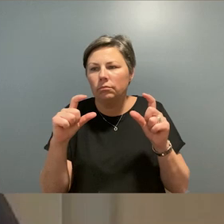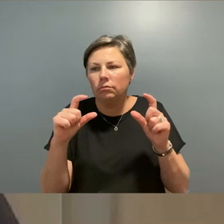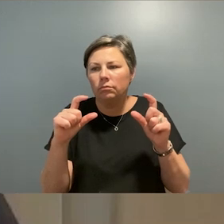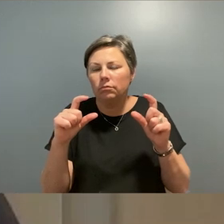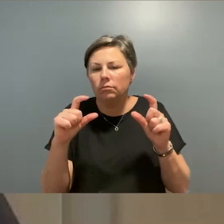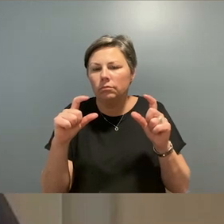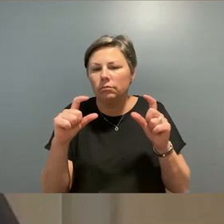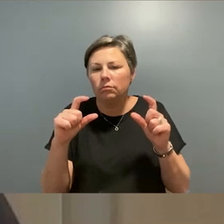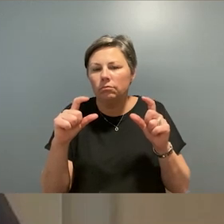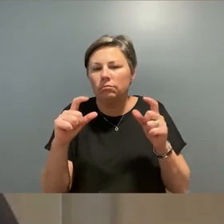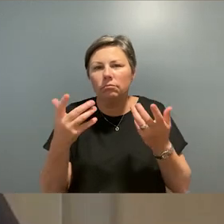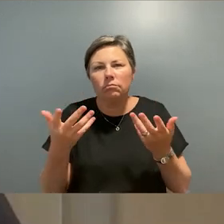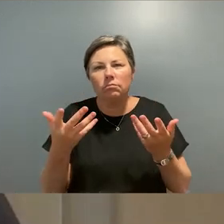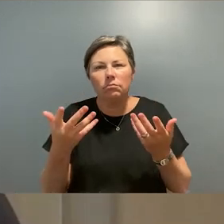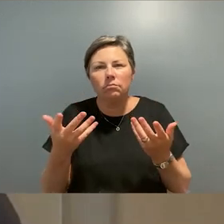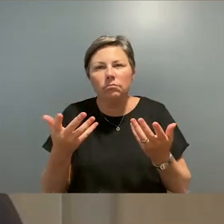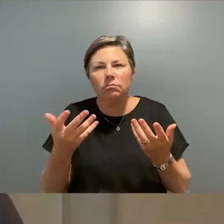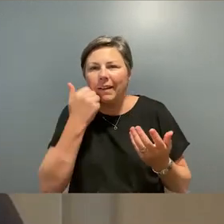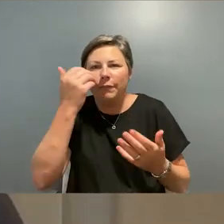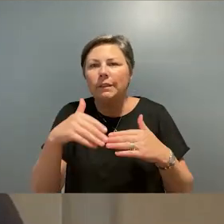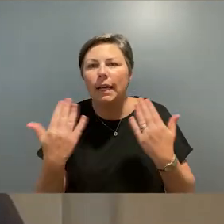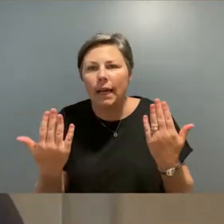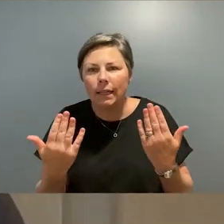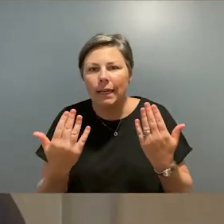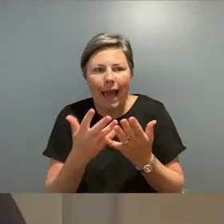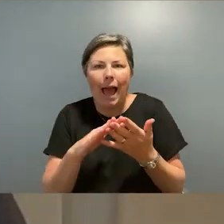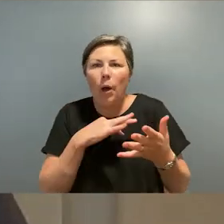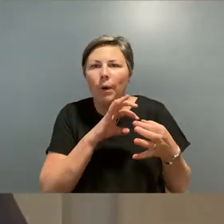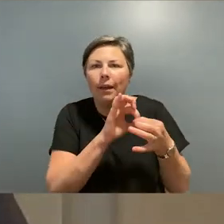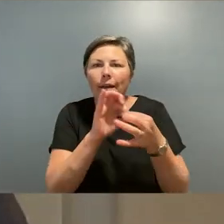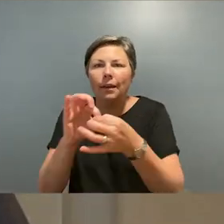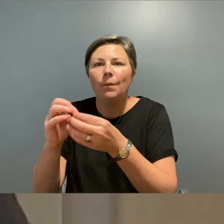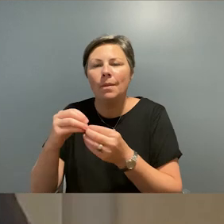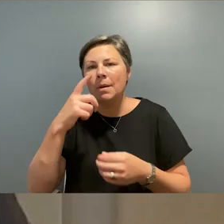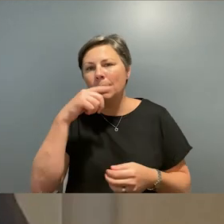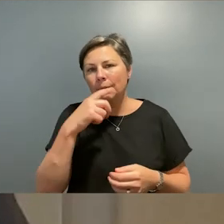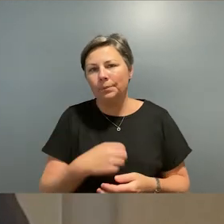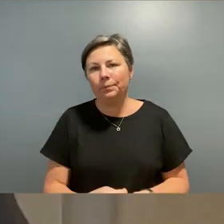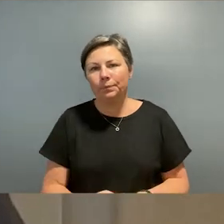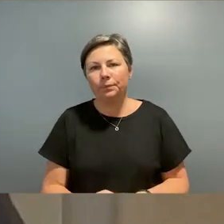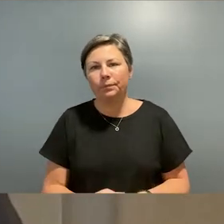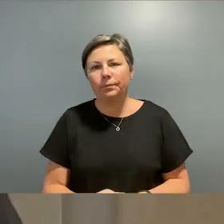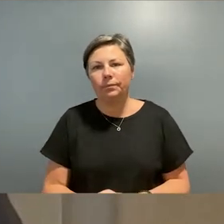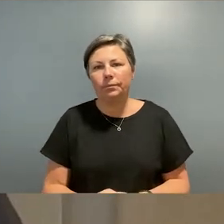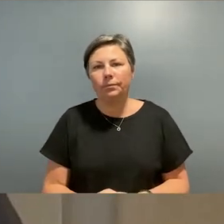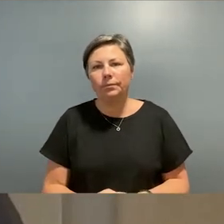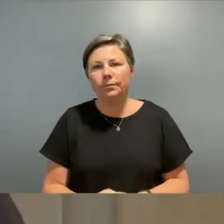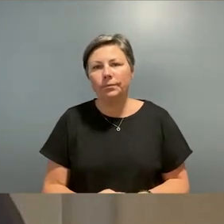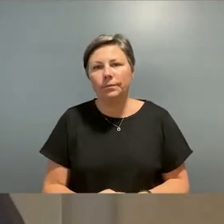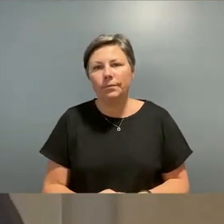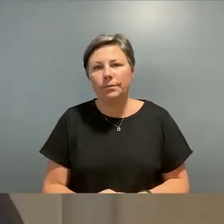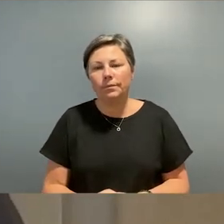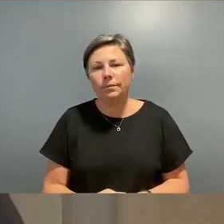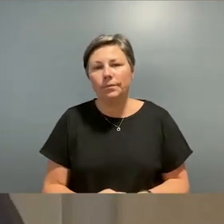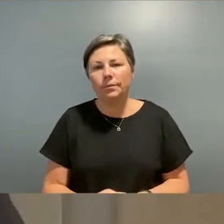new forms of engagement it's what we rely on in a sense to find